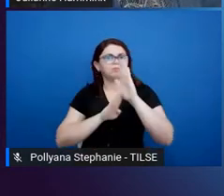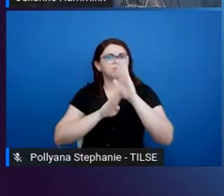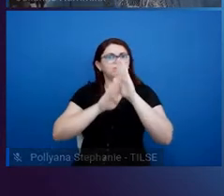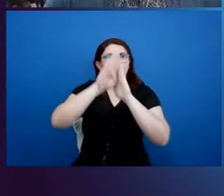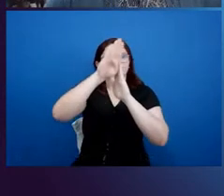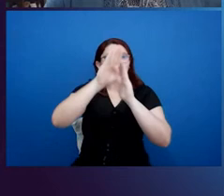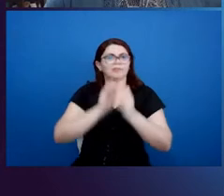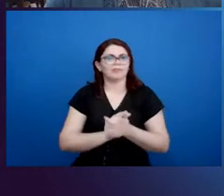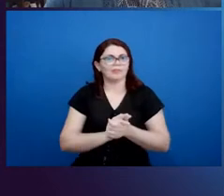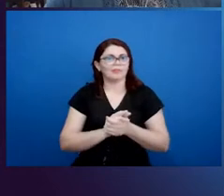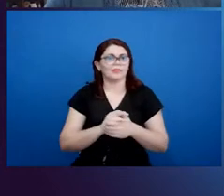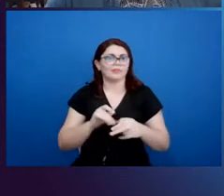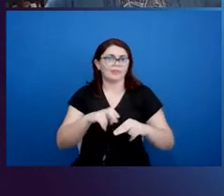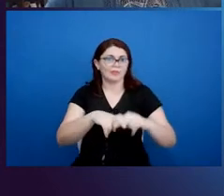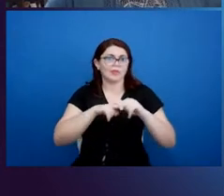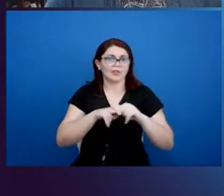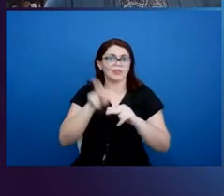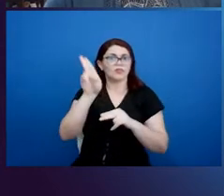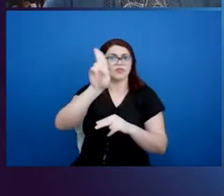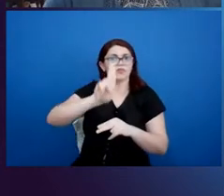reason why universities might implement.